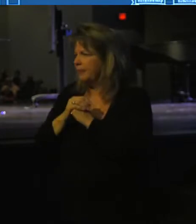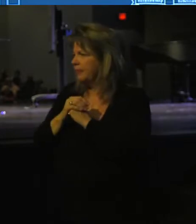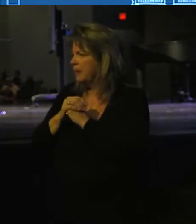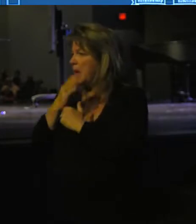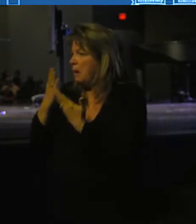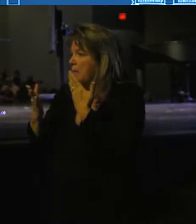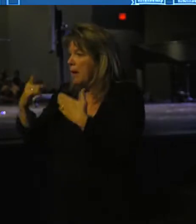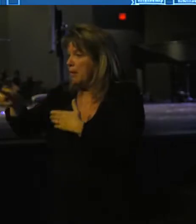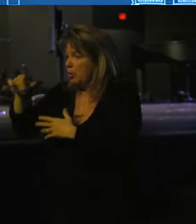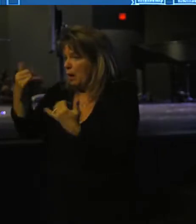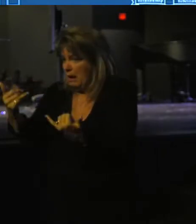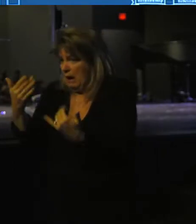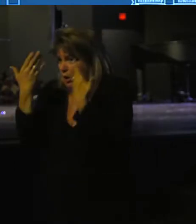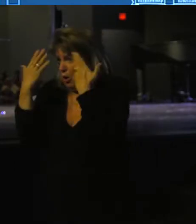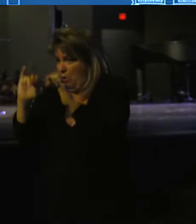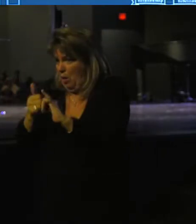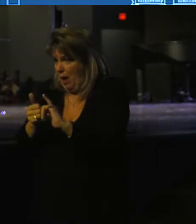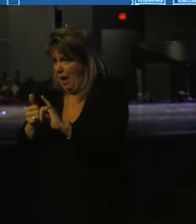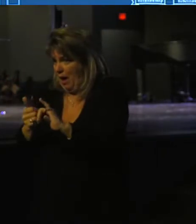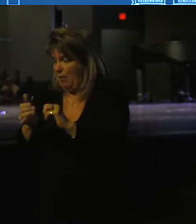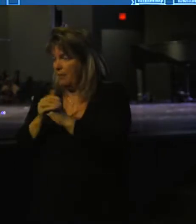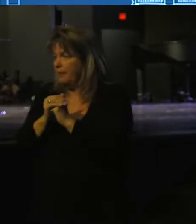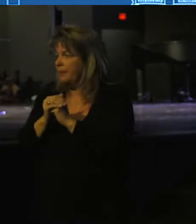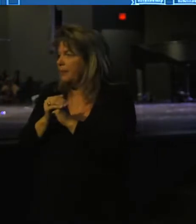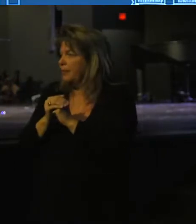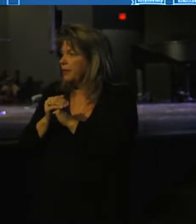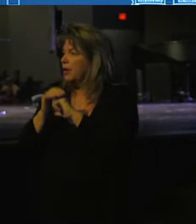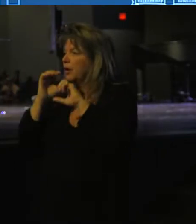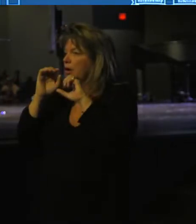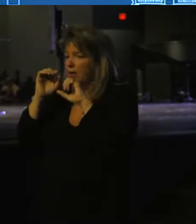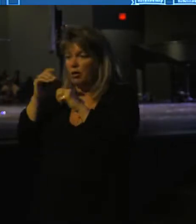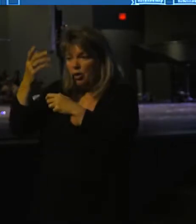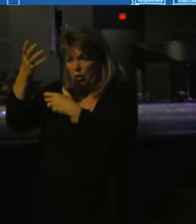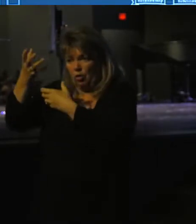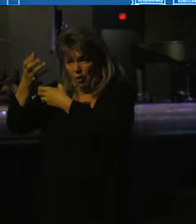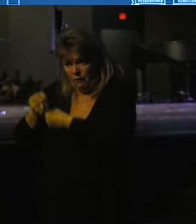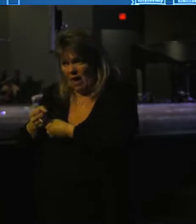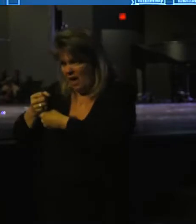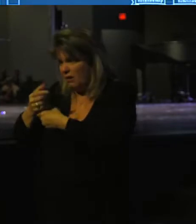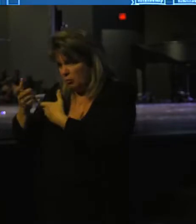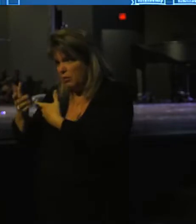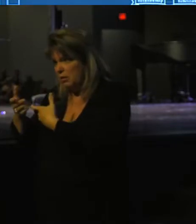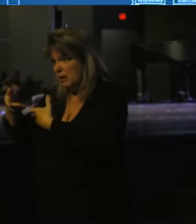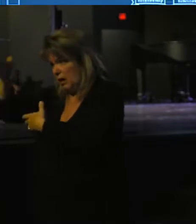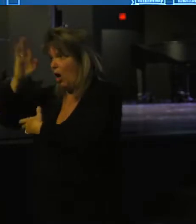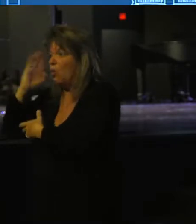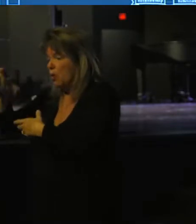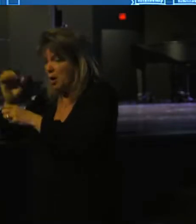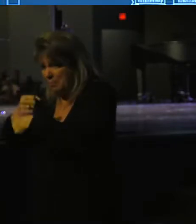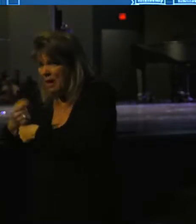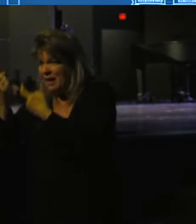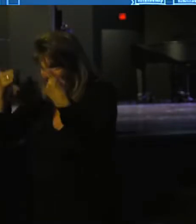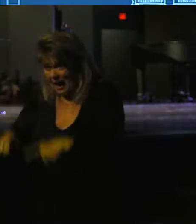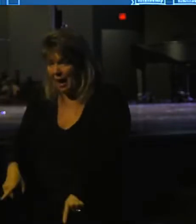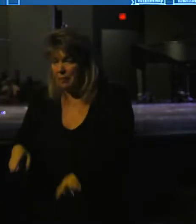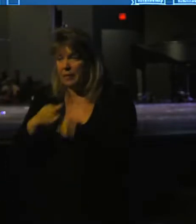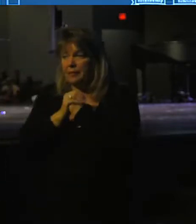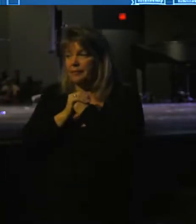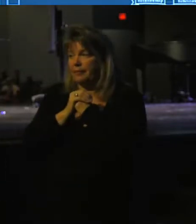Maybe you right now don't know how, but when you can put your faith and trust in a God who is going to make it happen somehow,